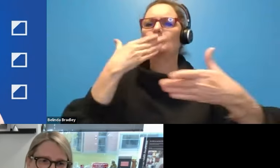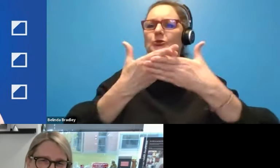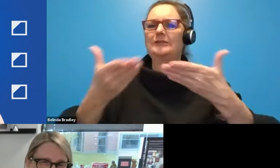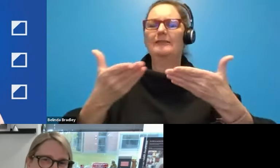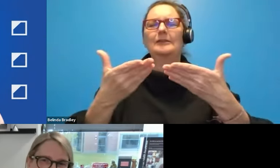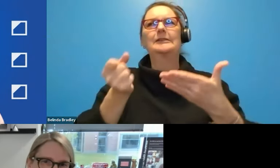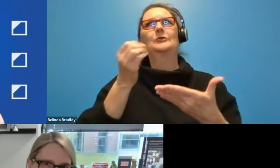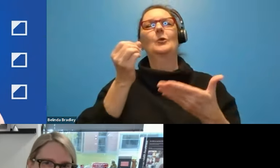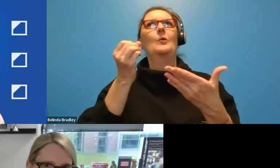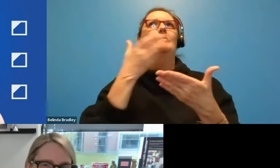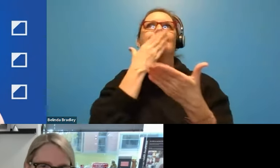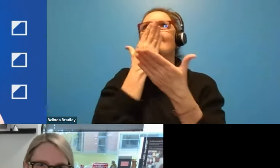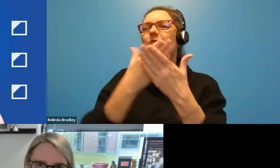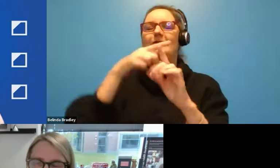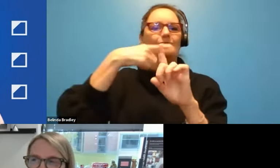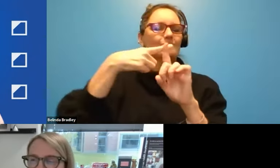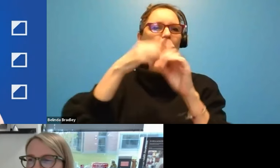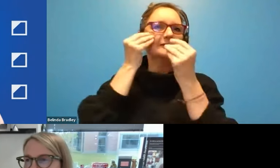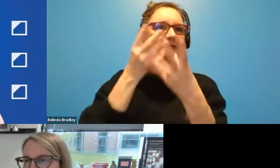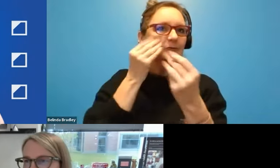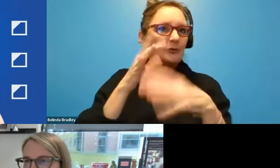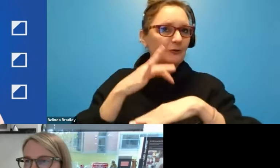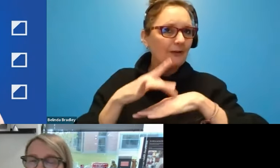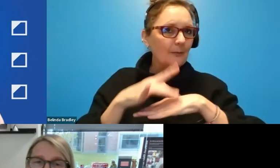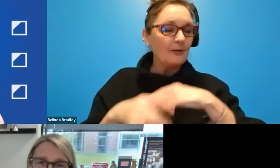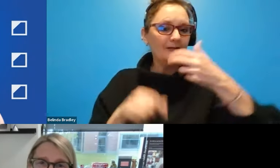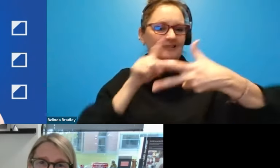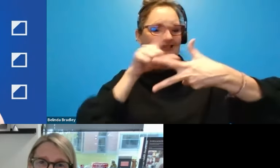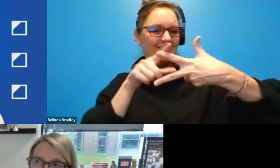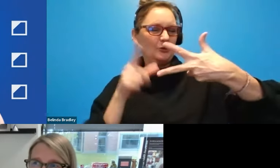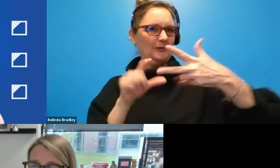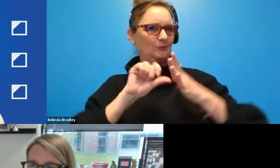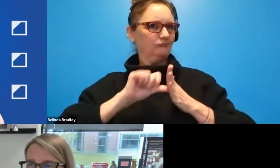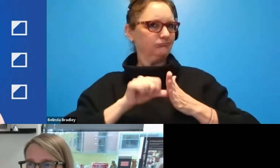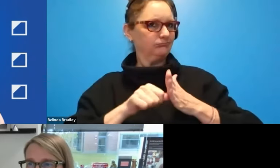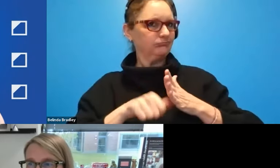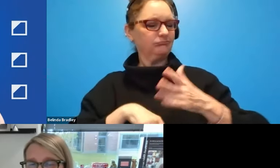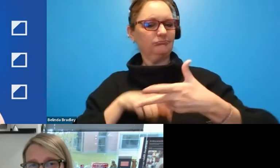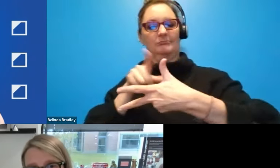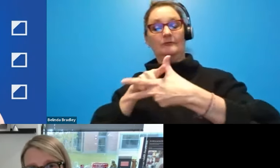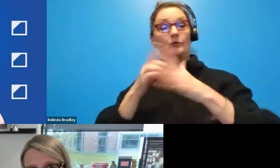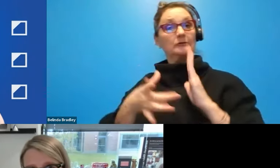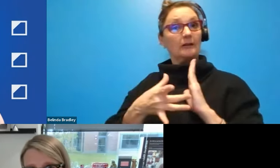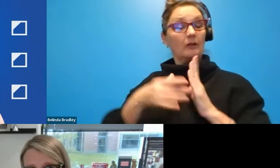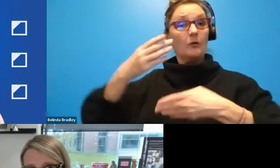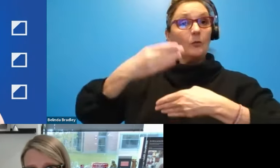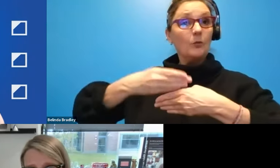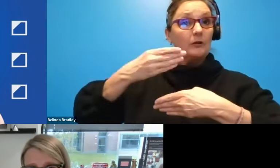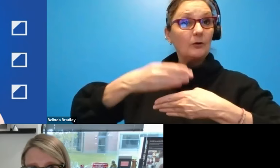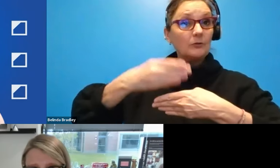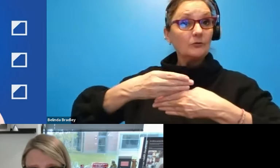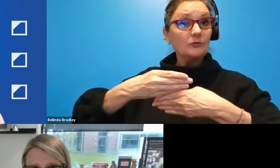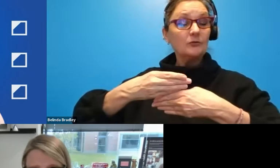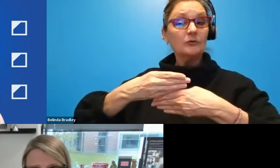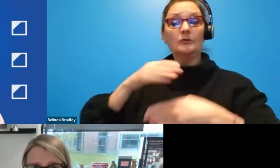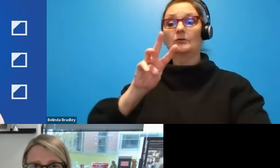there. Three things to maybe highlight. Um, clearly on the, on the technology side, windows team has been doing some